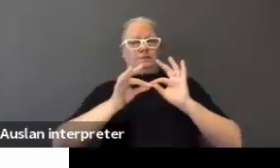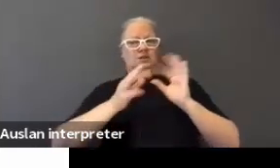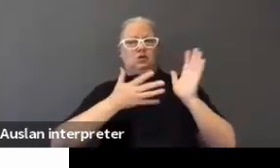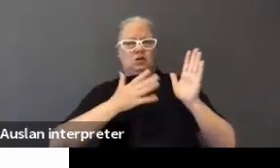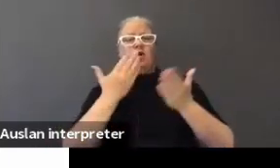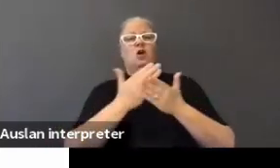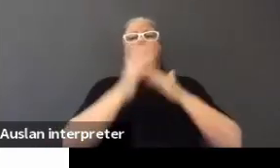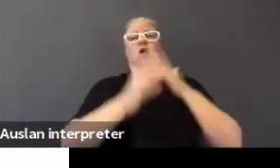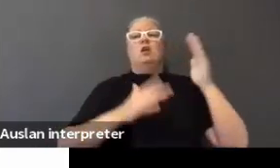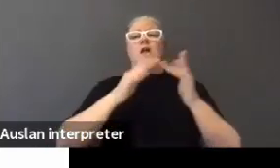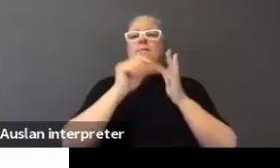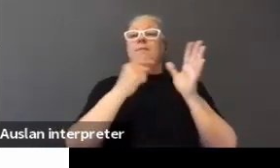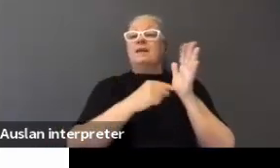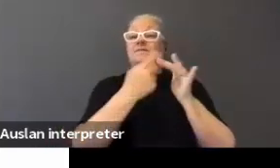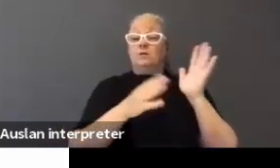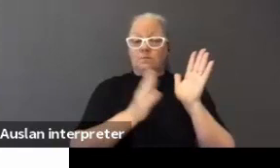platforms.